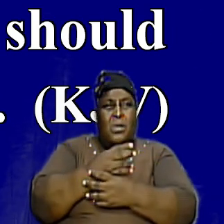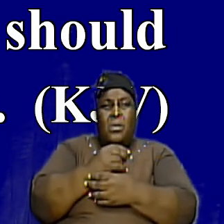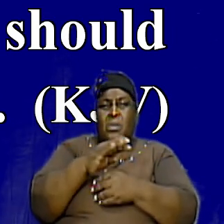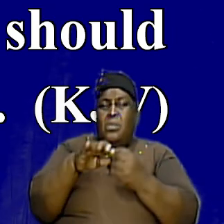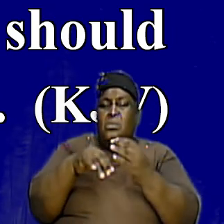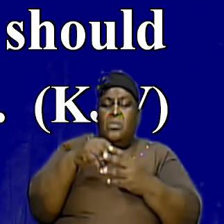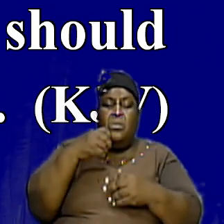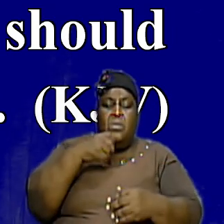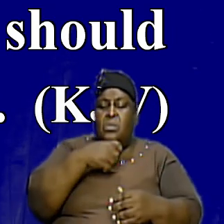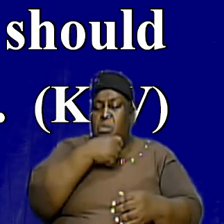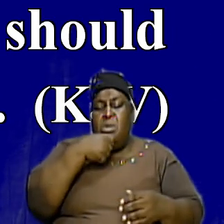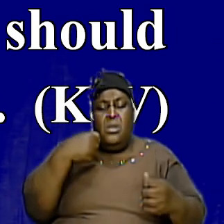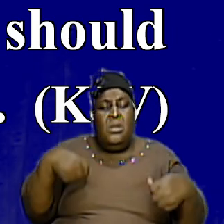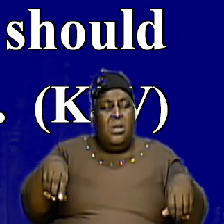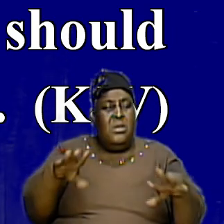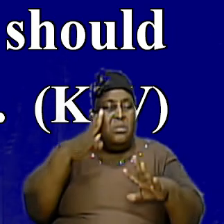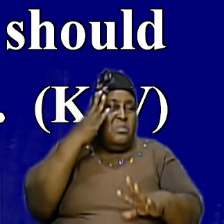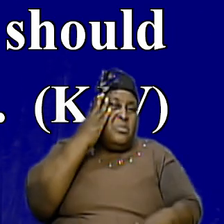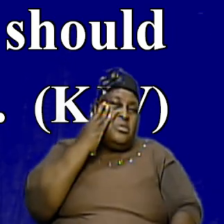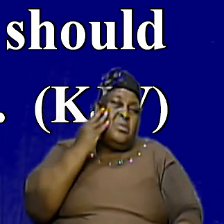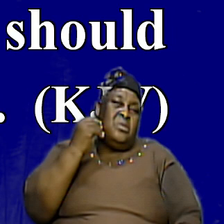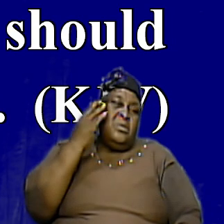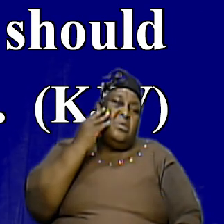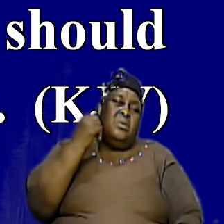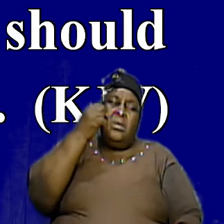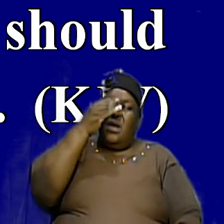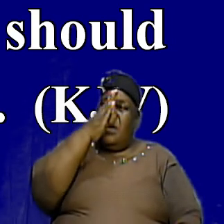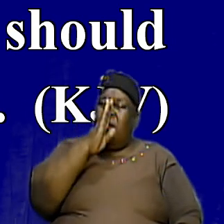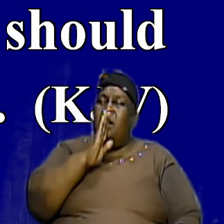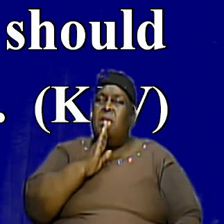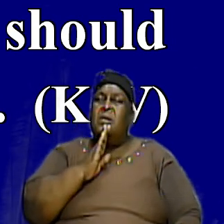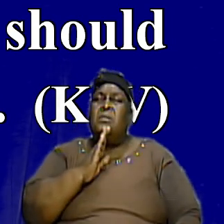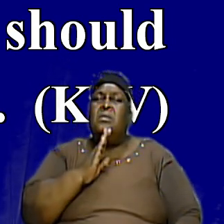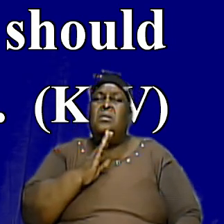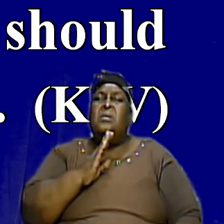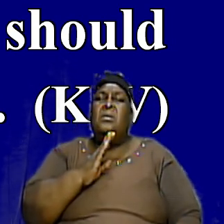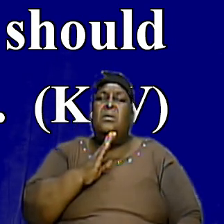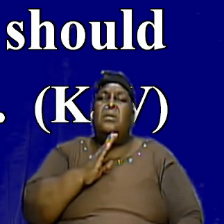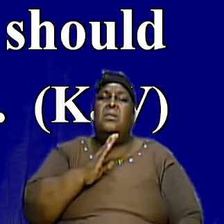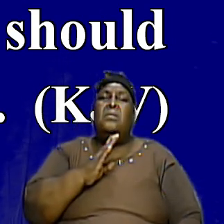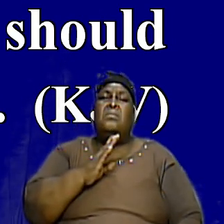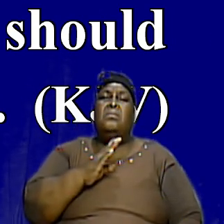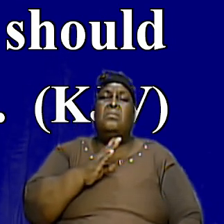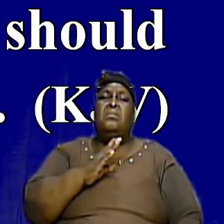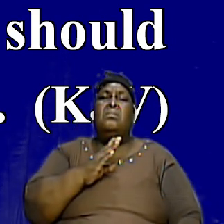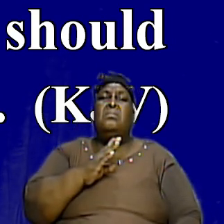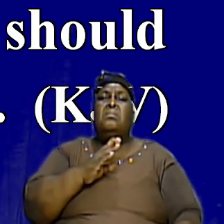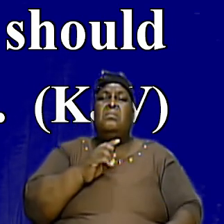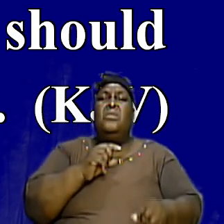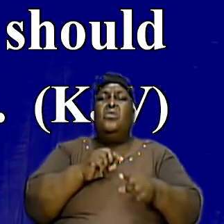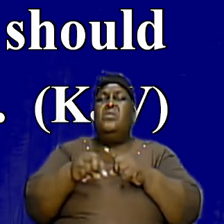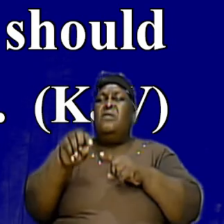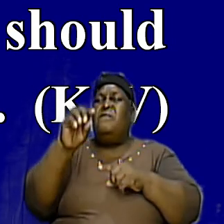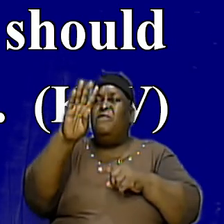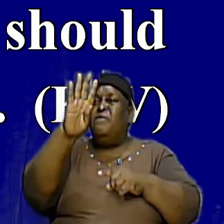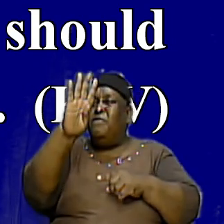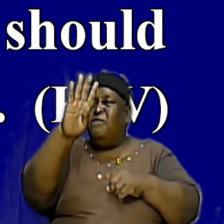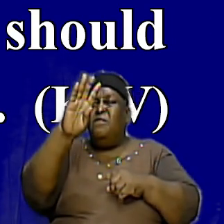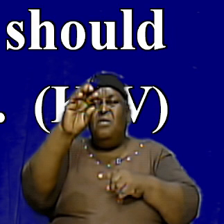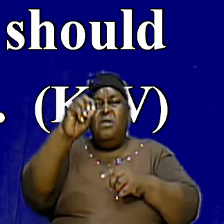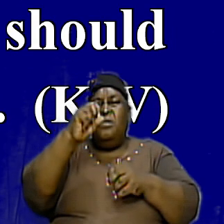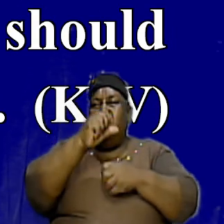Experience And You Know What God Did After A While God Literally Through Those 40 Years Now